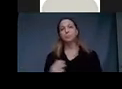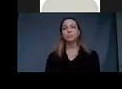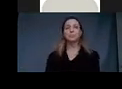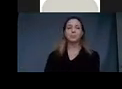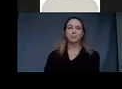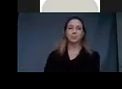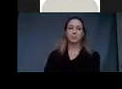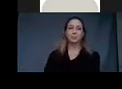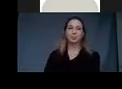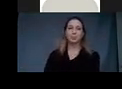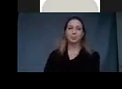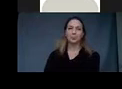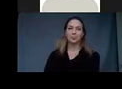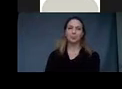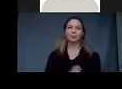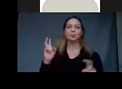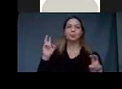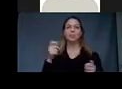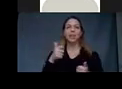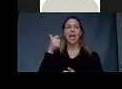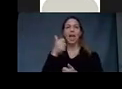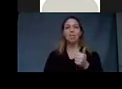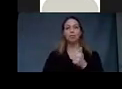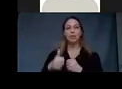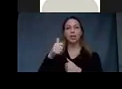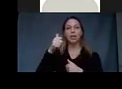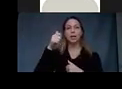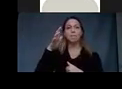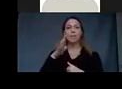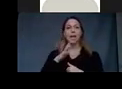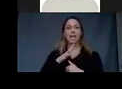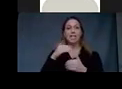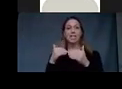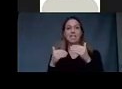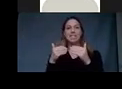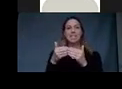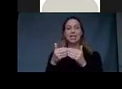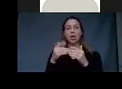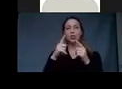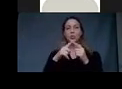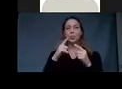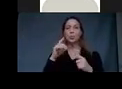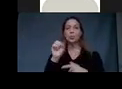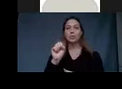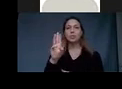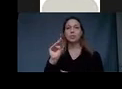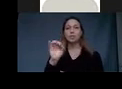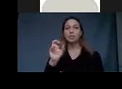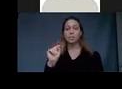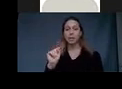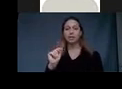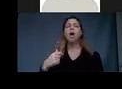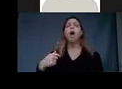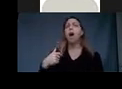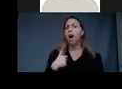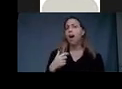This is every man nearest the summit. I did a few paintings that started with the word every